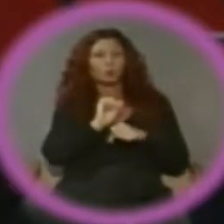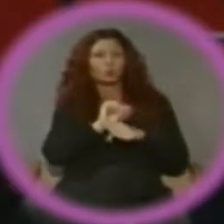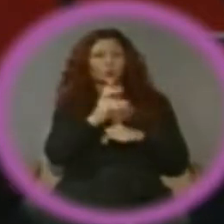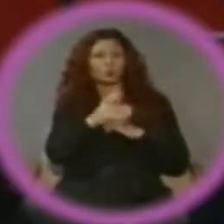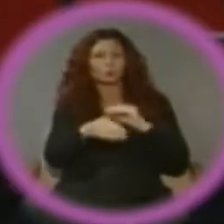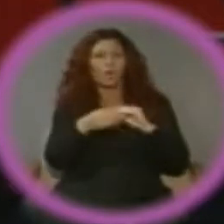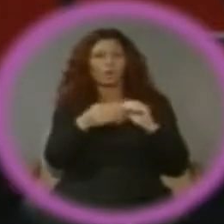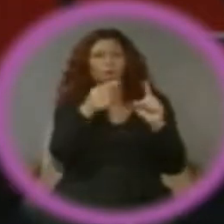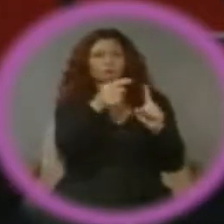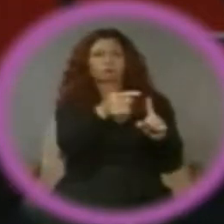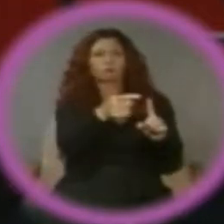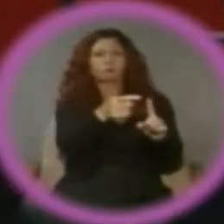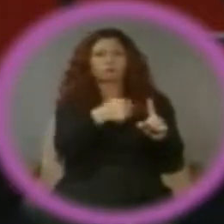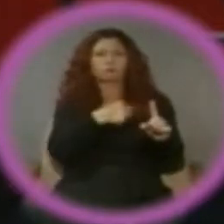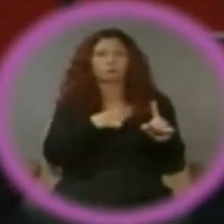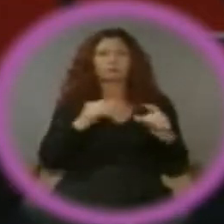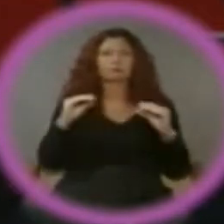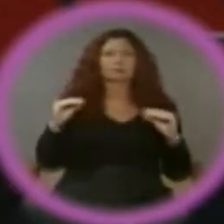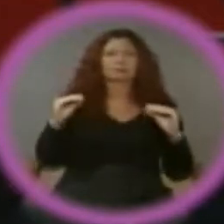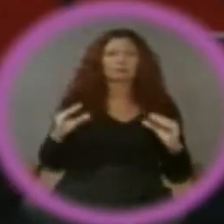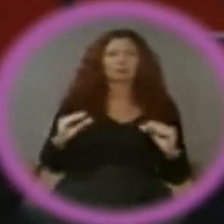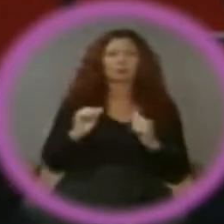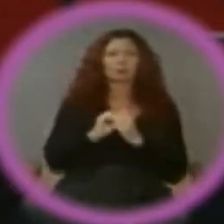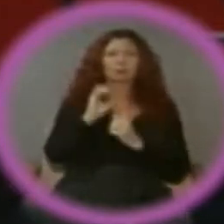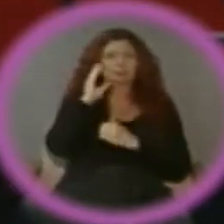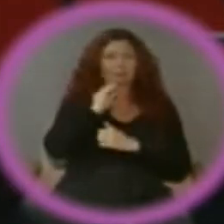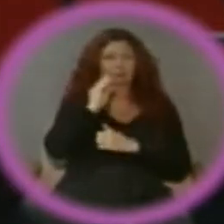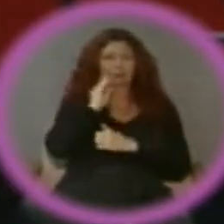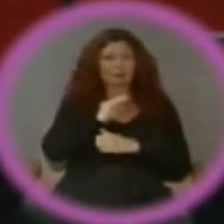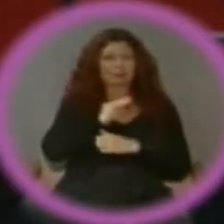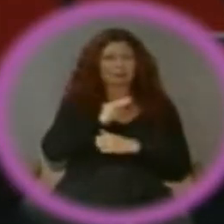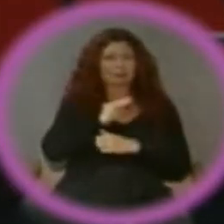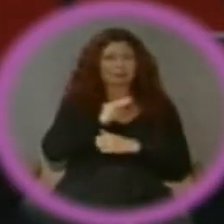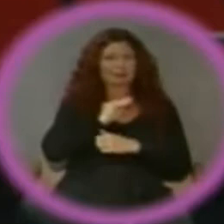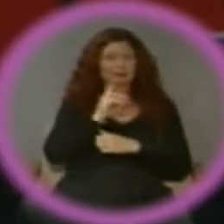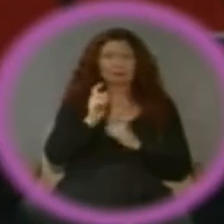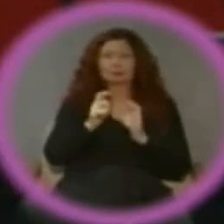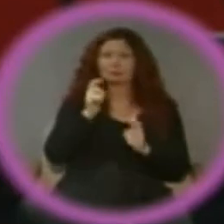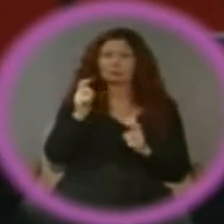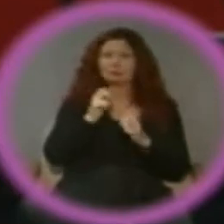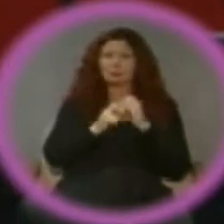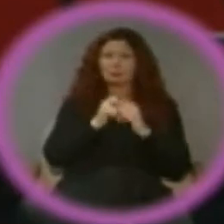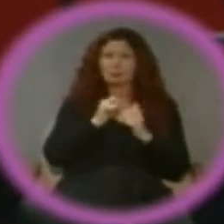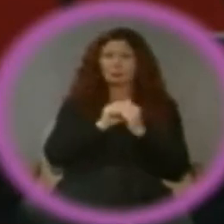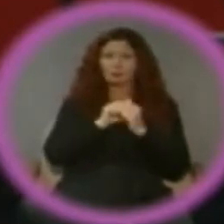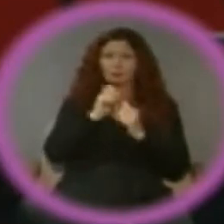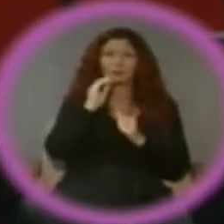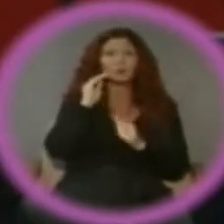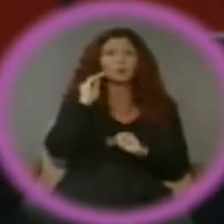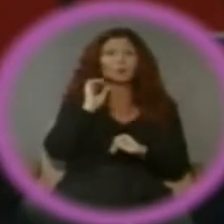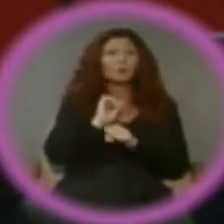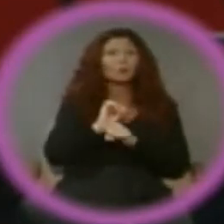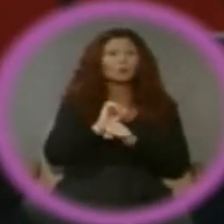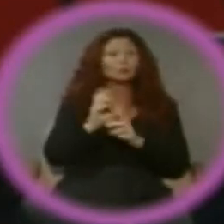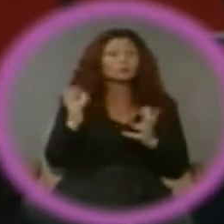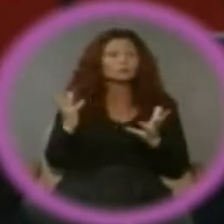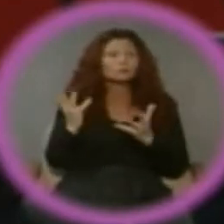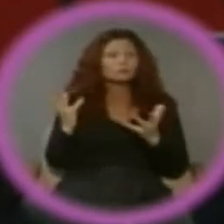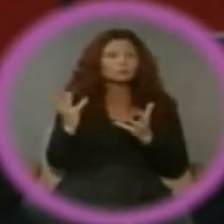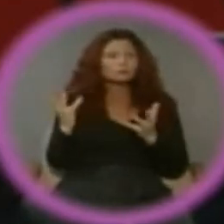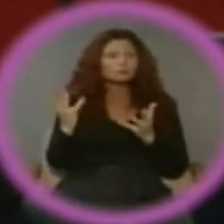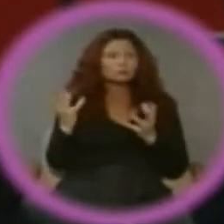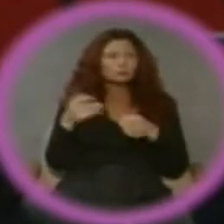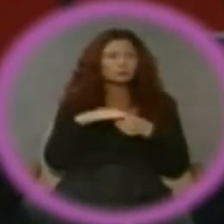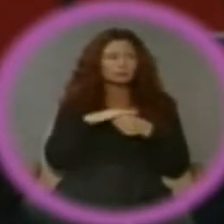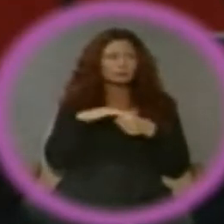my two cents as a teacher with experience. One of the biggest problems with the homework situation is that as a